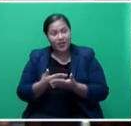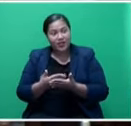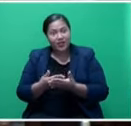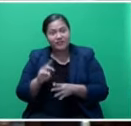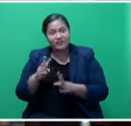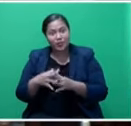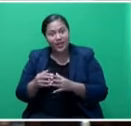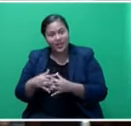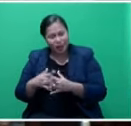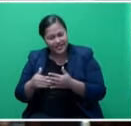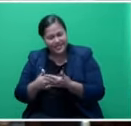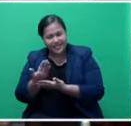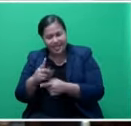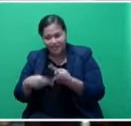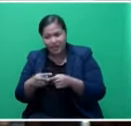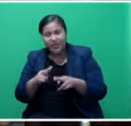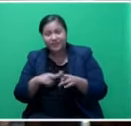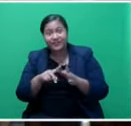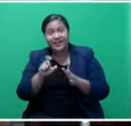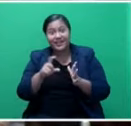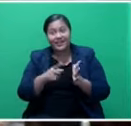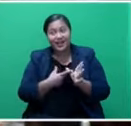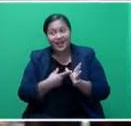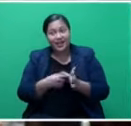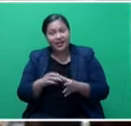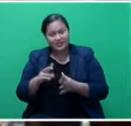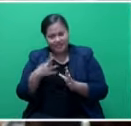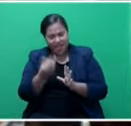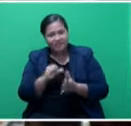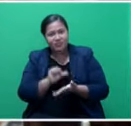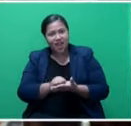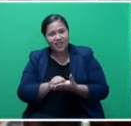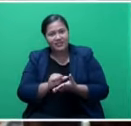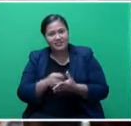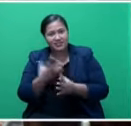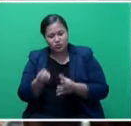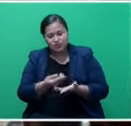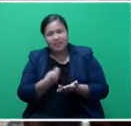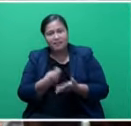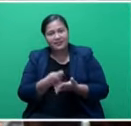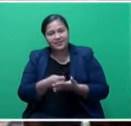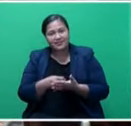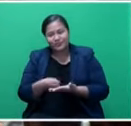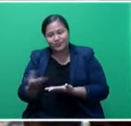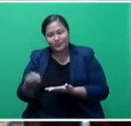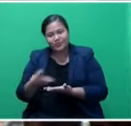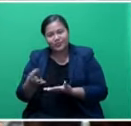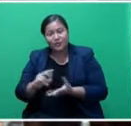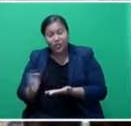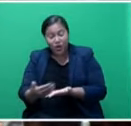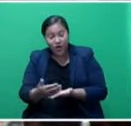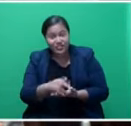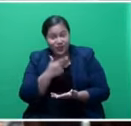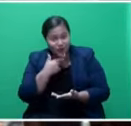does relate to FRCS's ability to transact, in particular, the collection of the loans